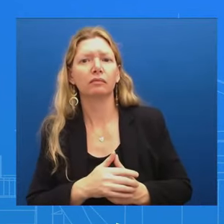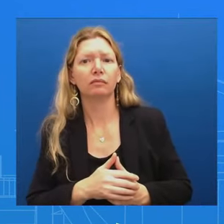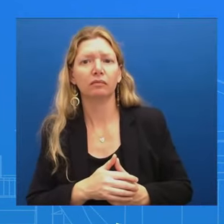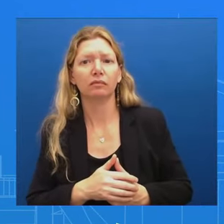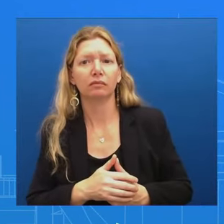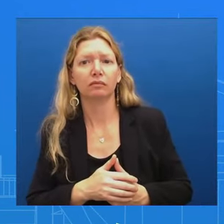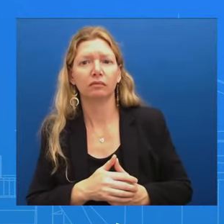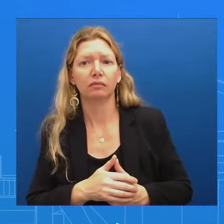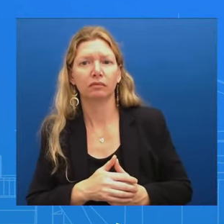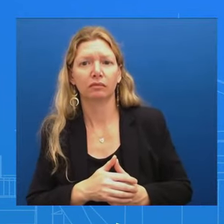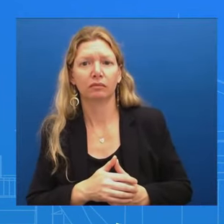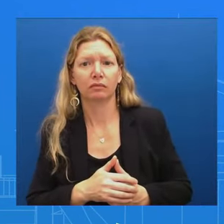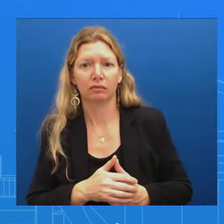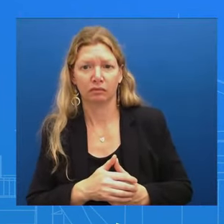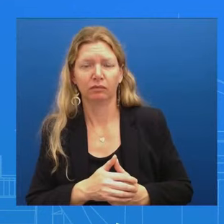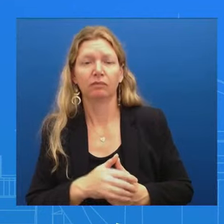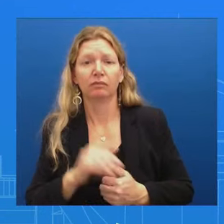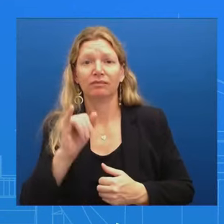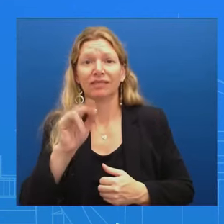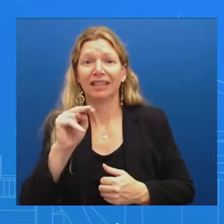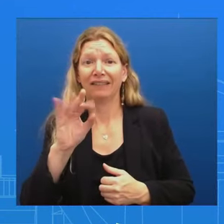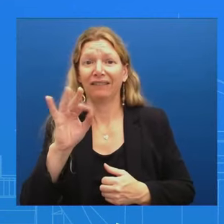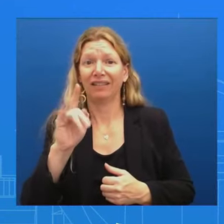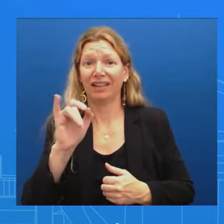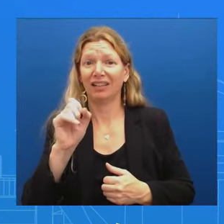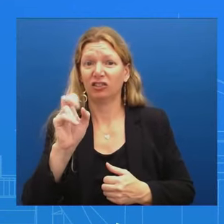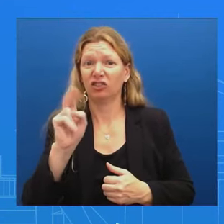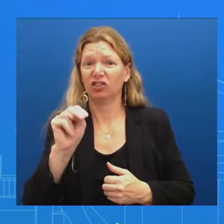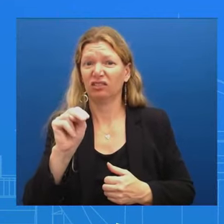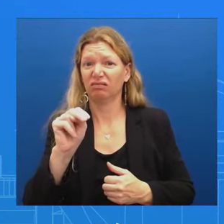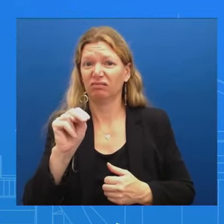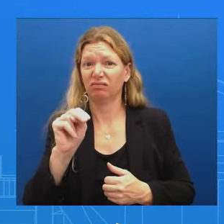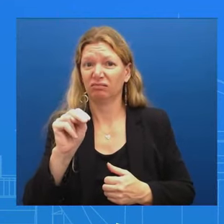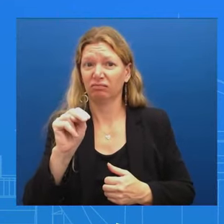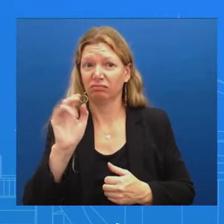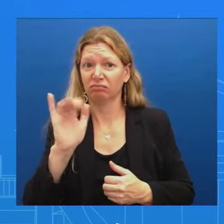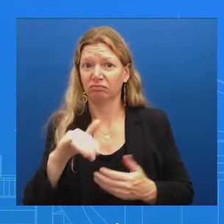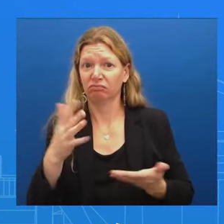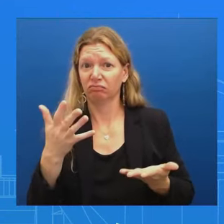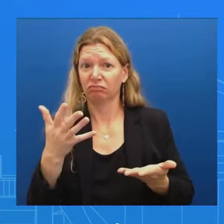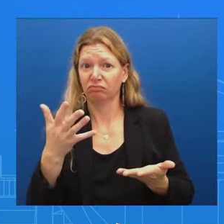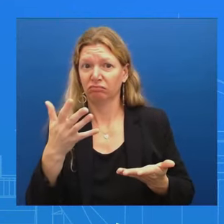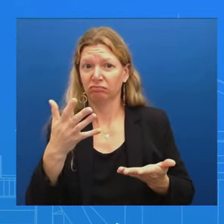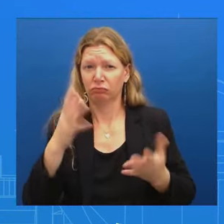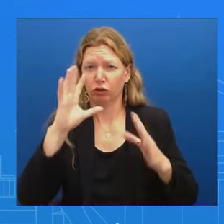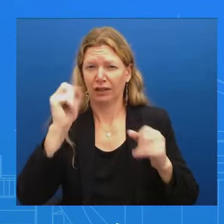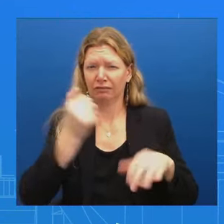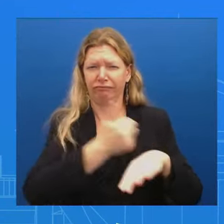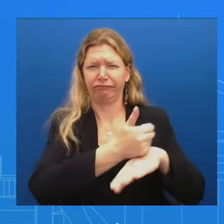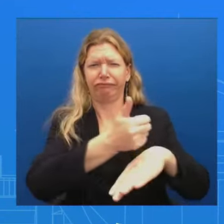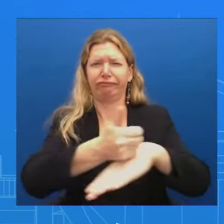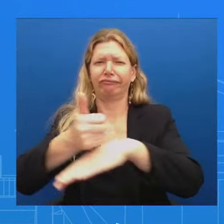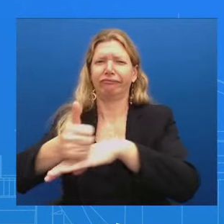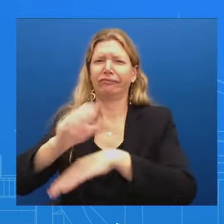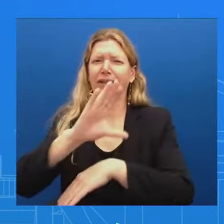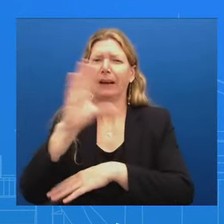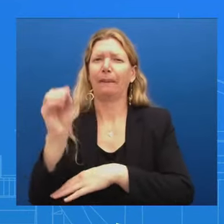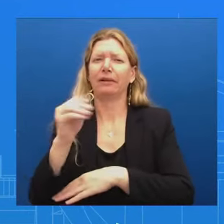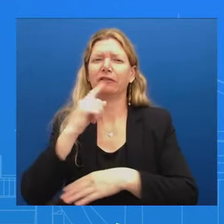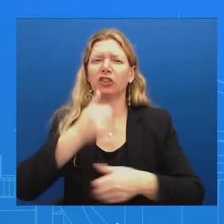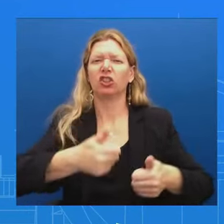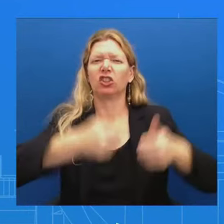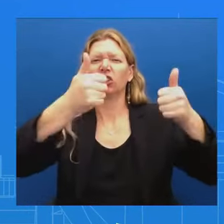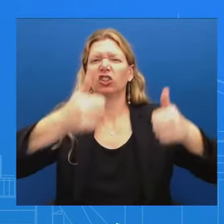Yeah, sure The President is blaming companies again now It seems for inflation And based on his policies, though Does the President accept any responsibility